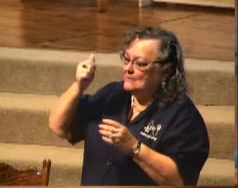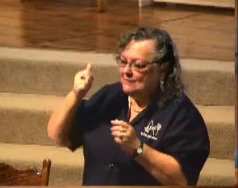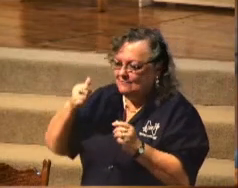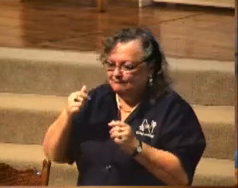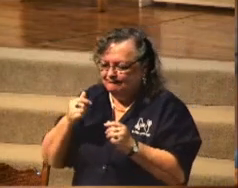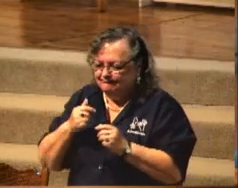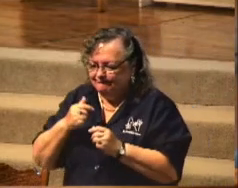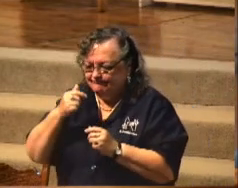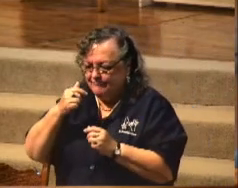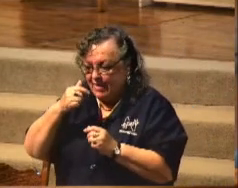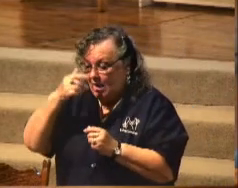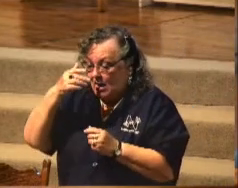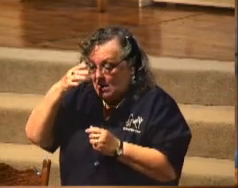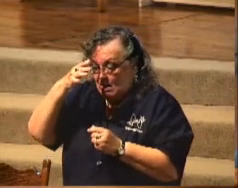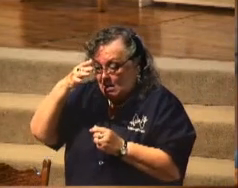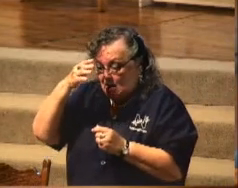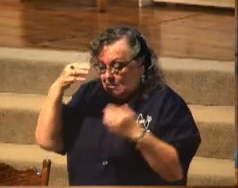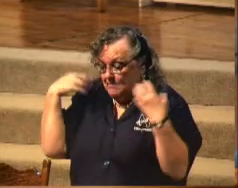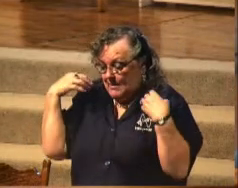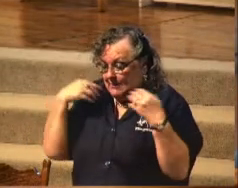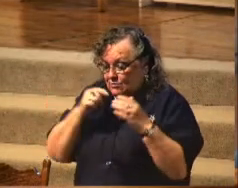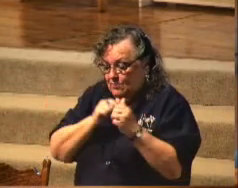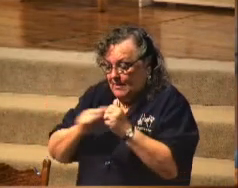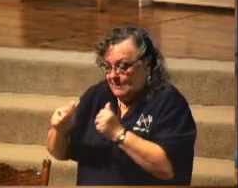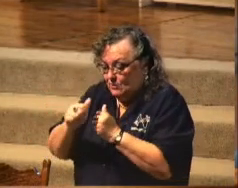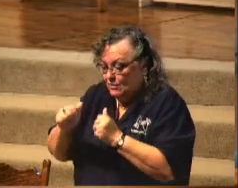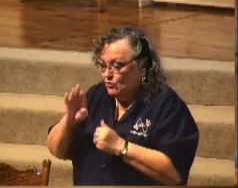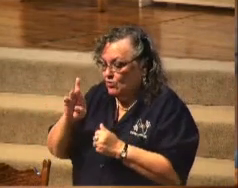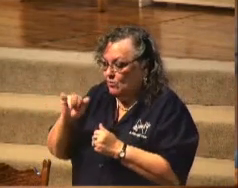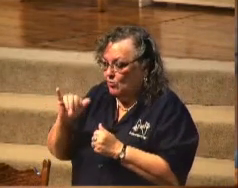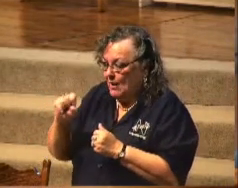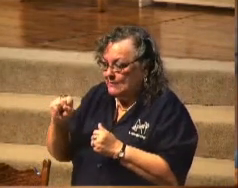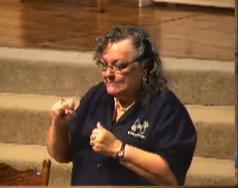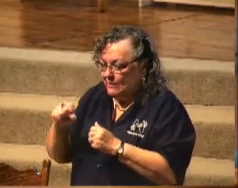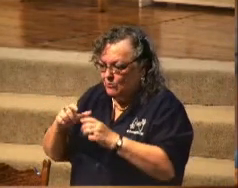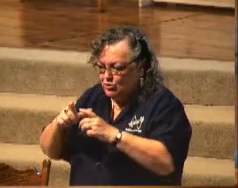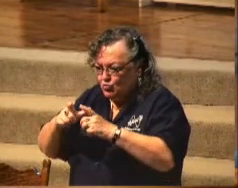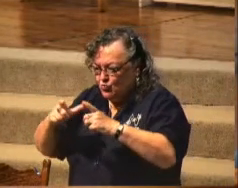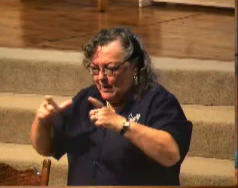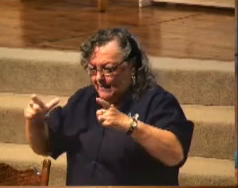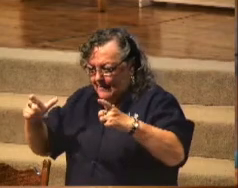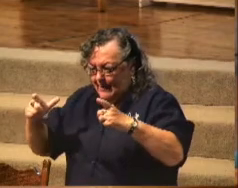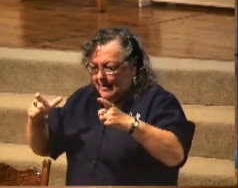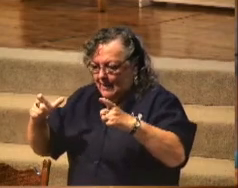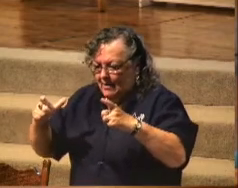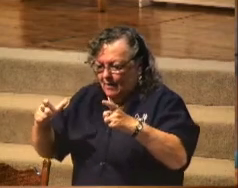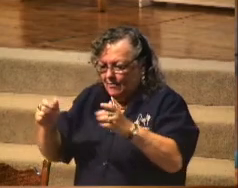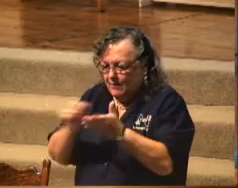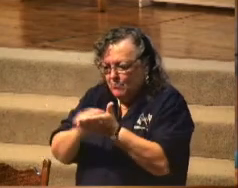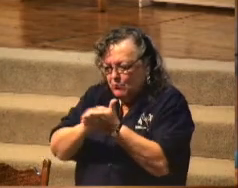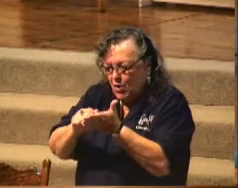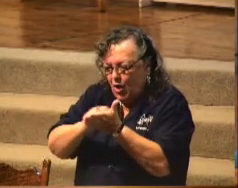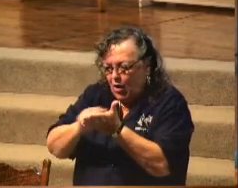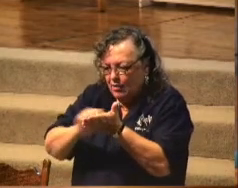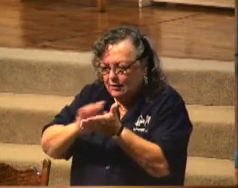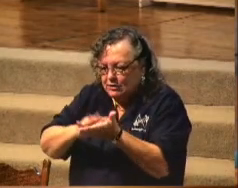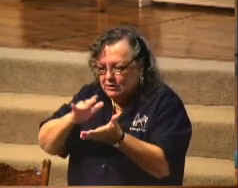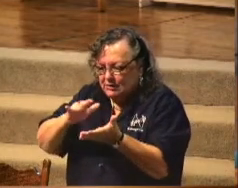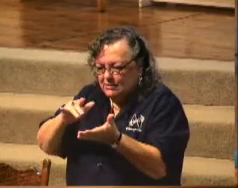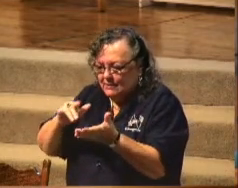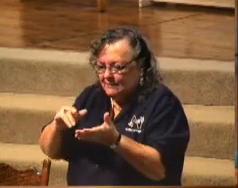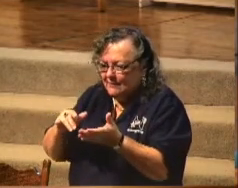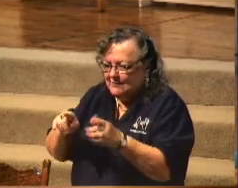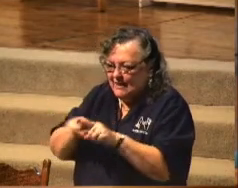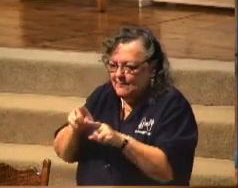passed on to the brass. It was wide-mouthed and shallow and polished like glass. Here,